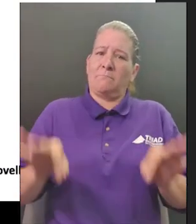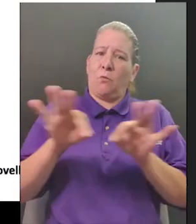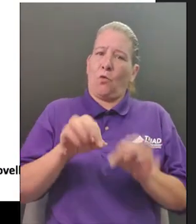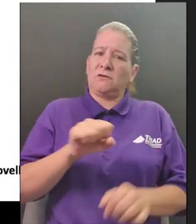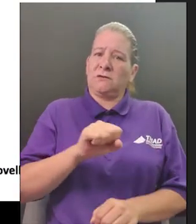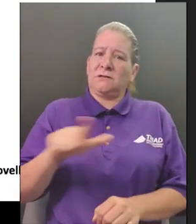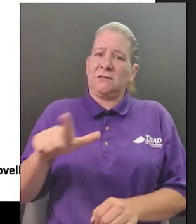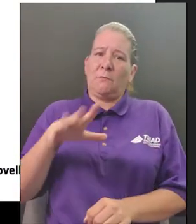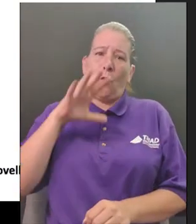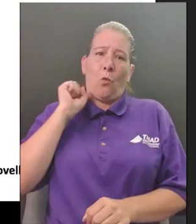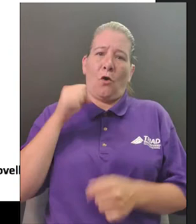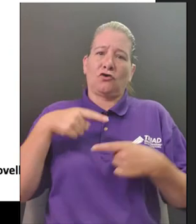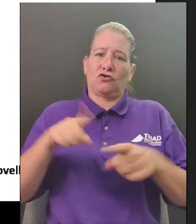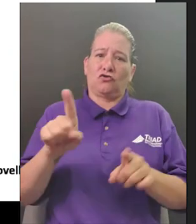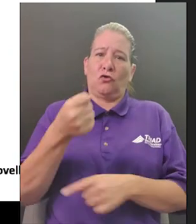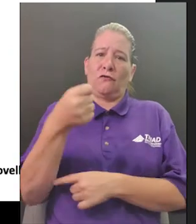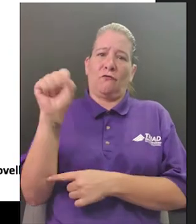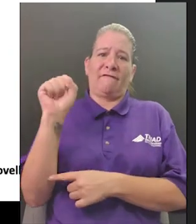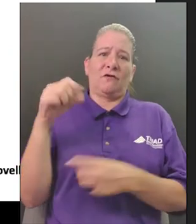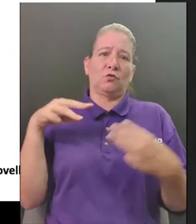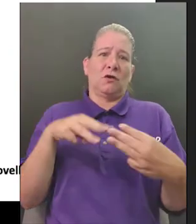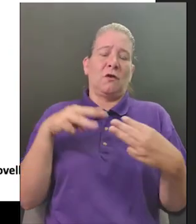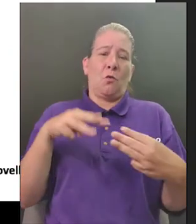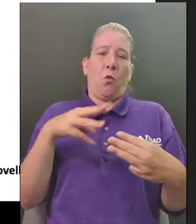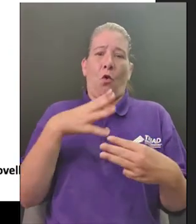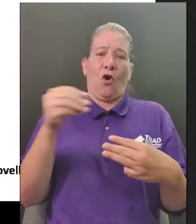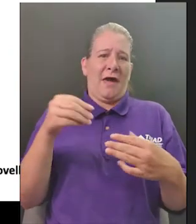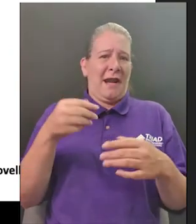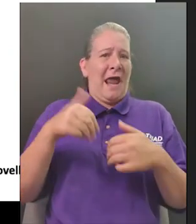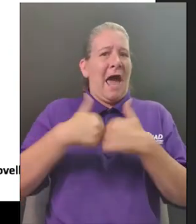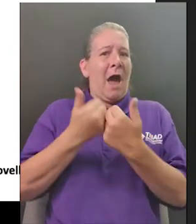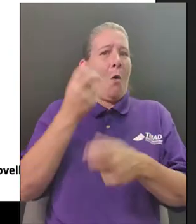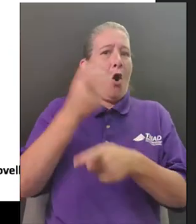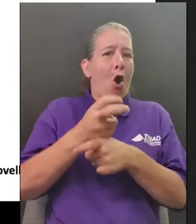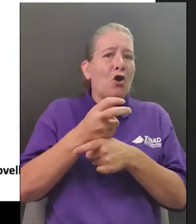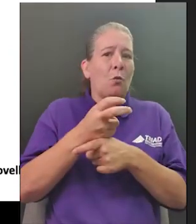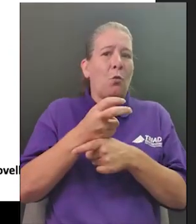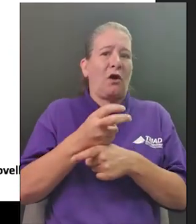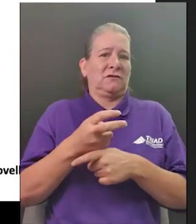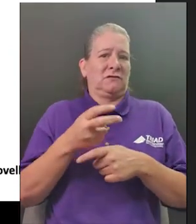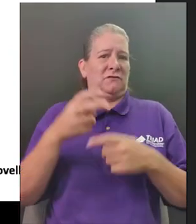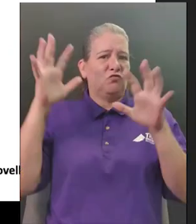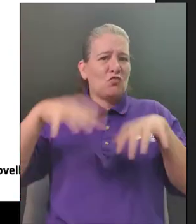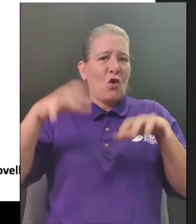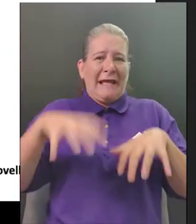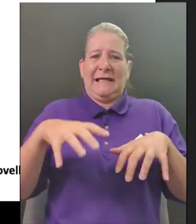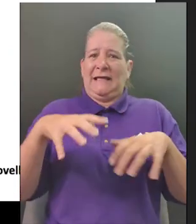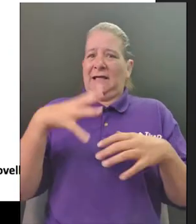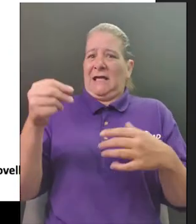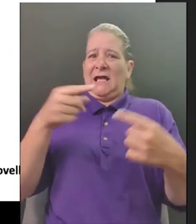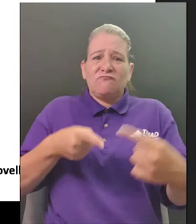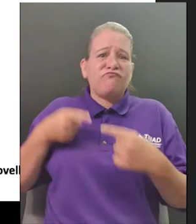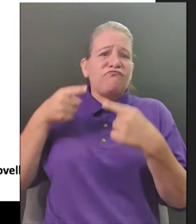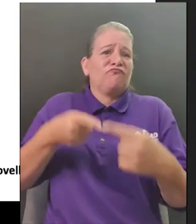and under looked or not well known and part of those women who helped during the revolution